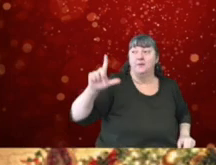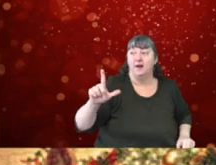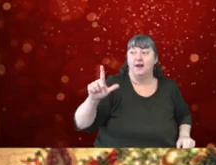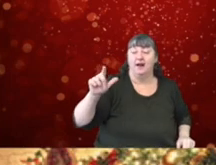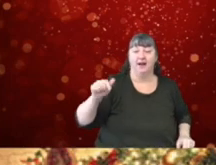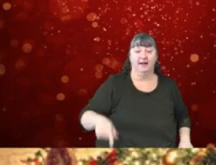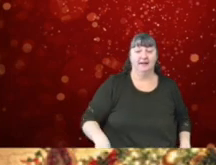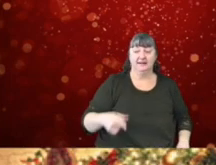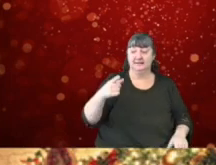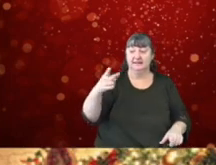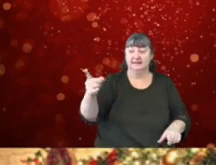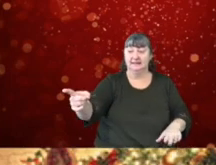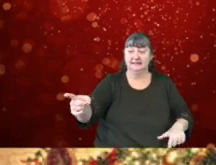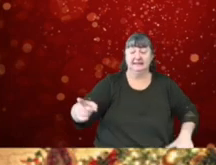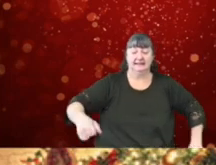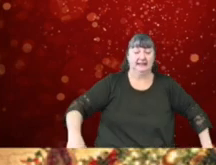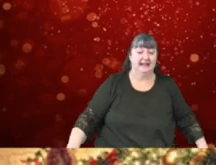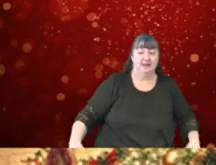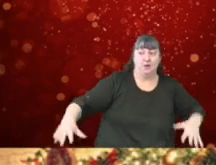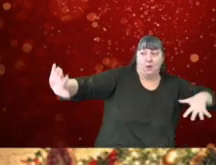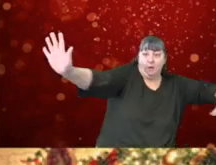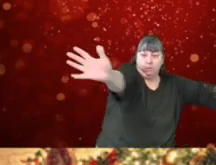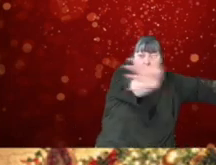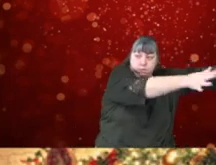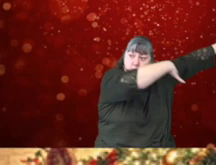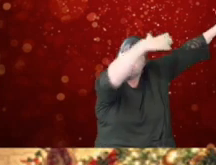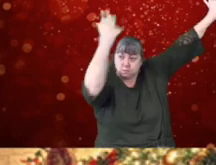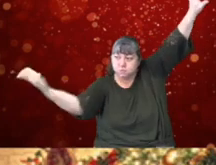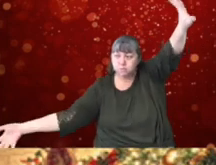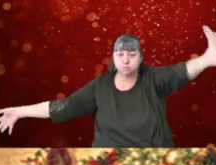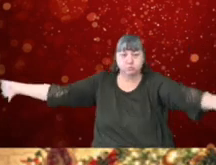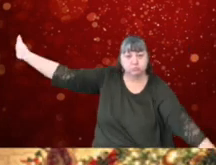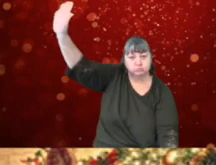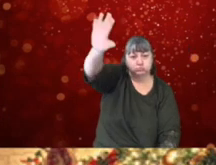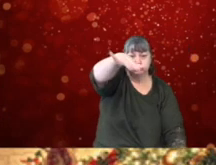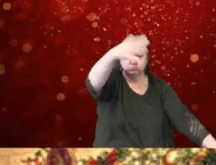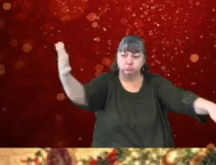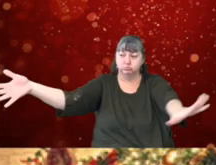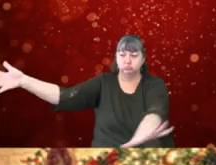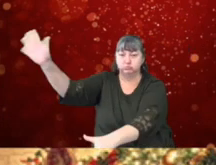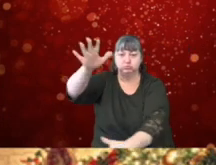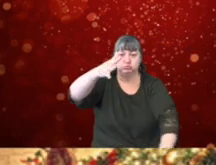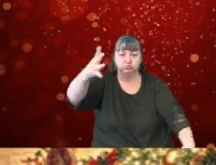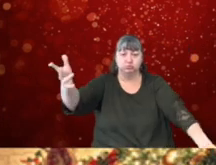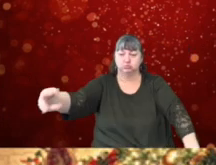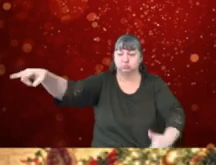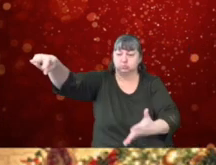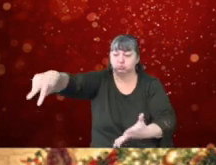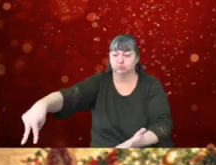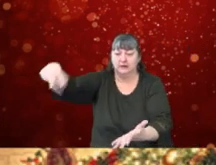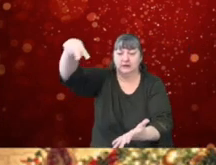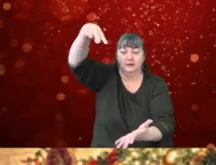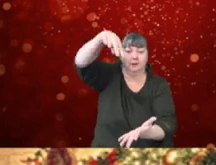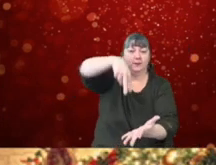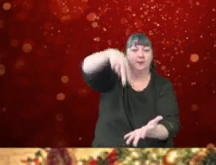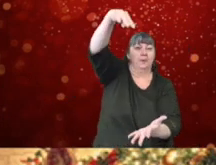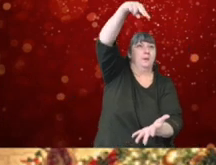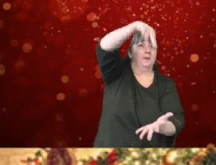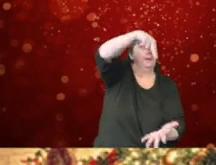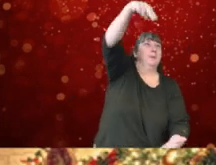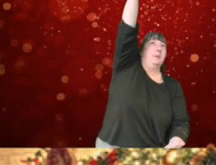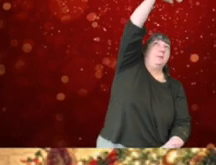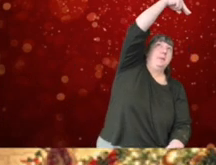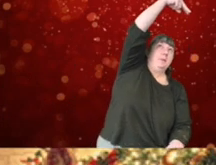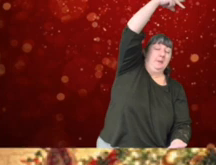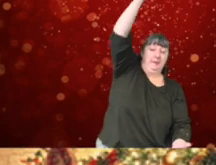leaves that before the wild hurricane fly, when they met with an obstacle, mount to the sky. So up